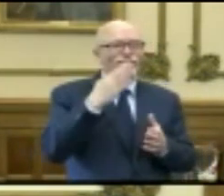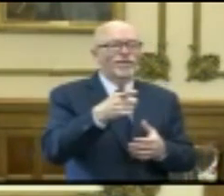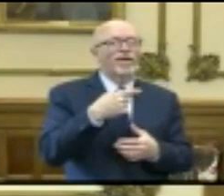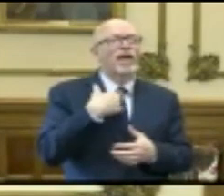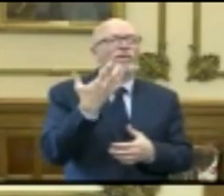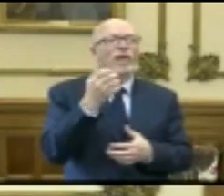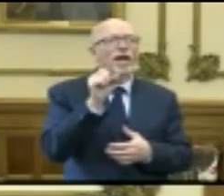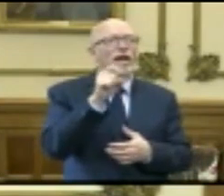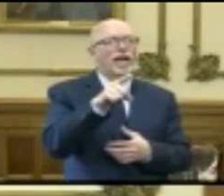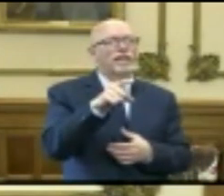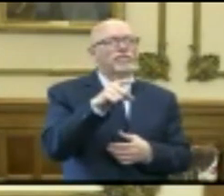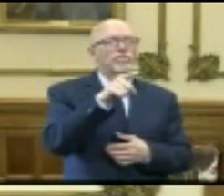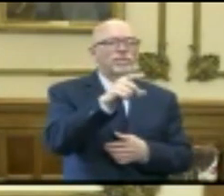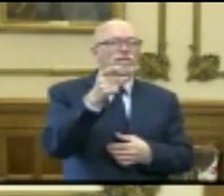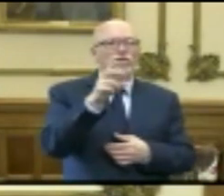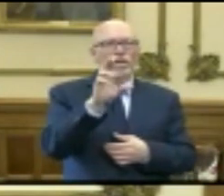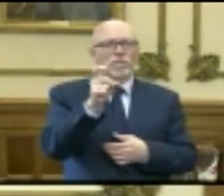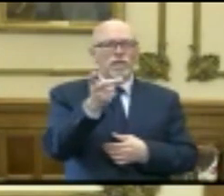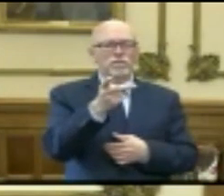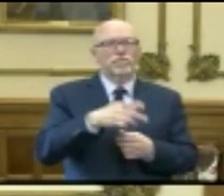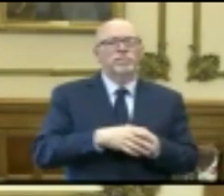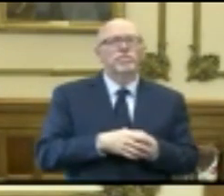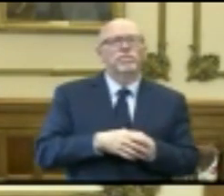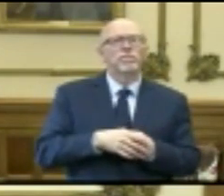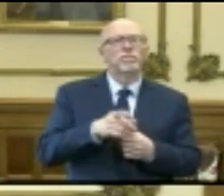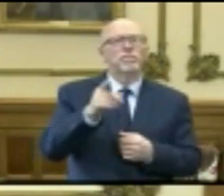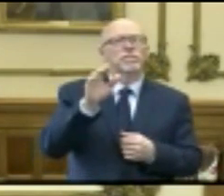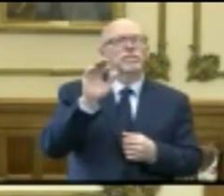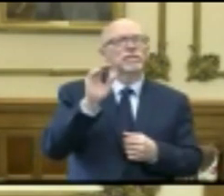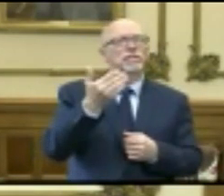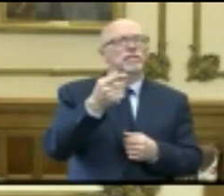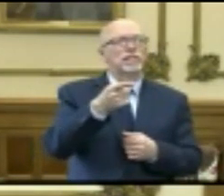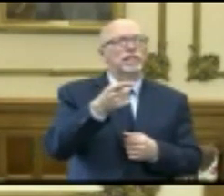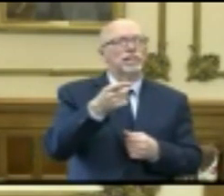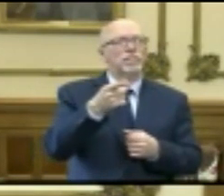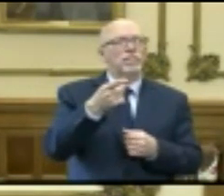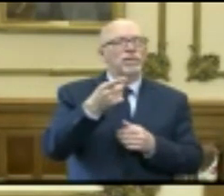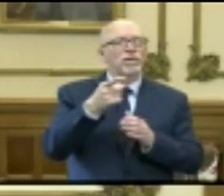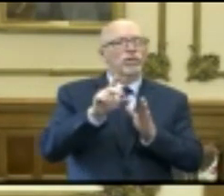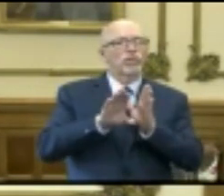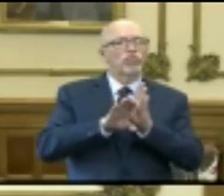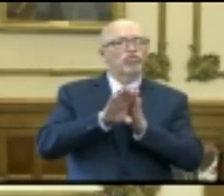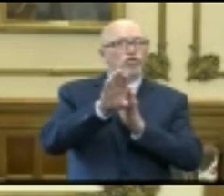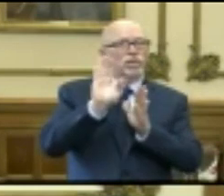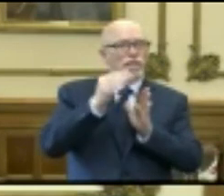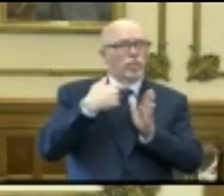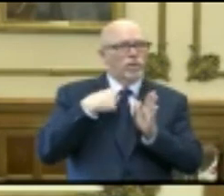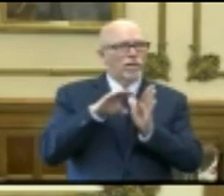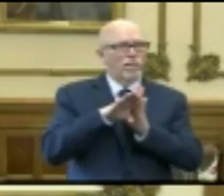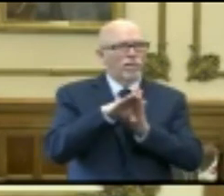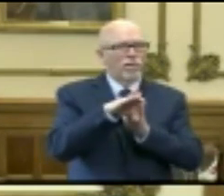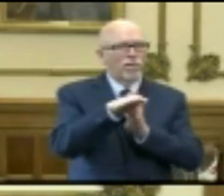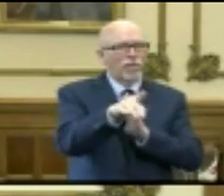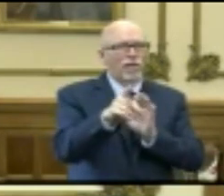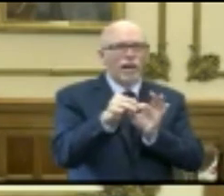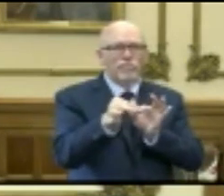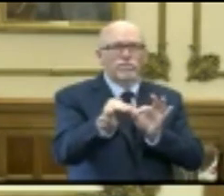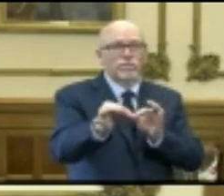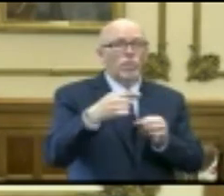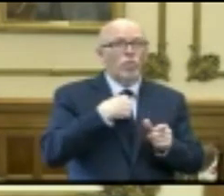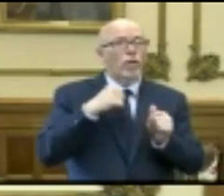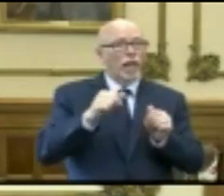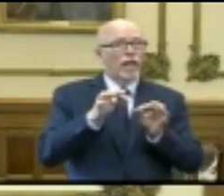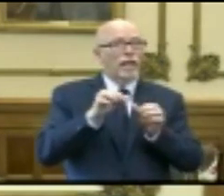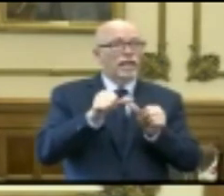wanted to ask both you and Dr. Fox. We seem to have pushed the surge out pretty well, and obviously we can keep doing that, but